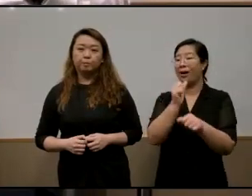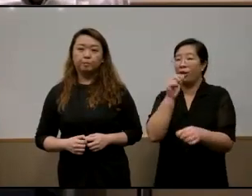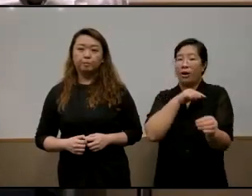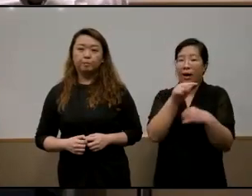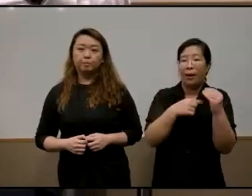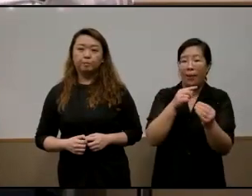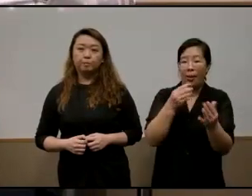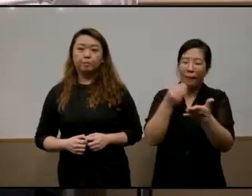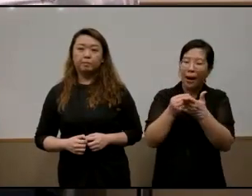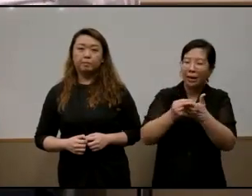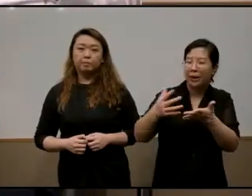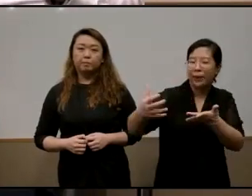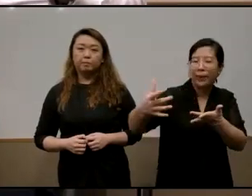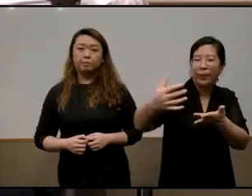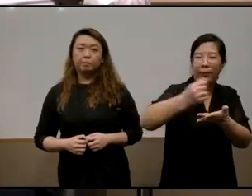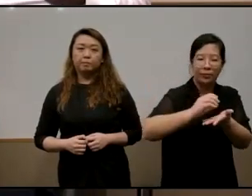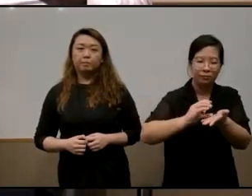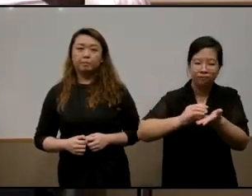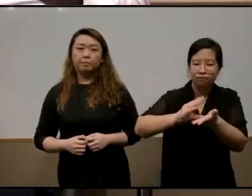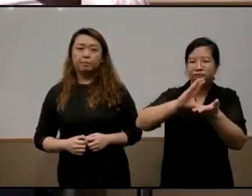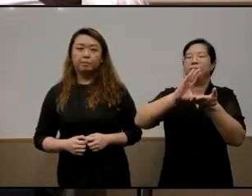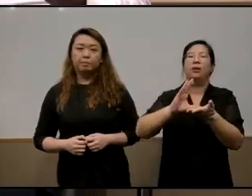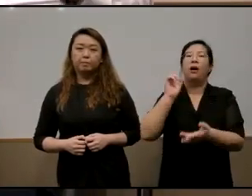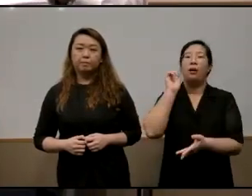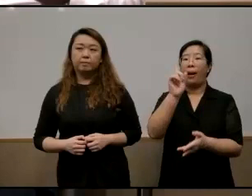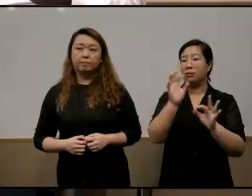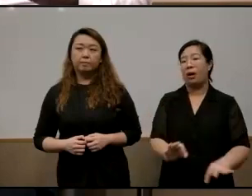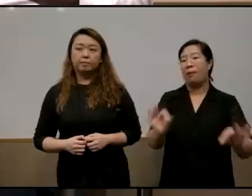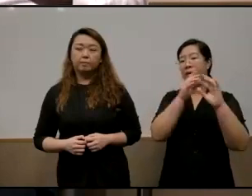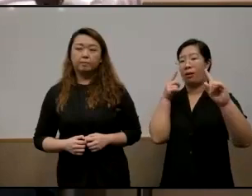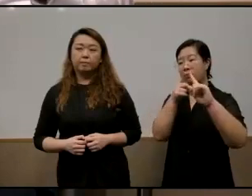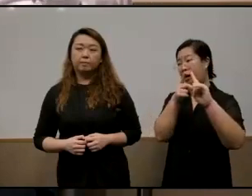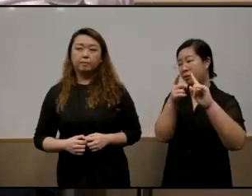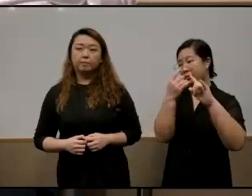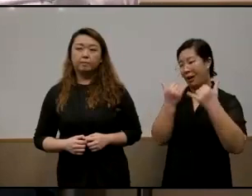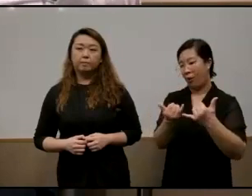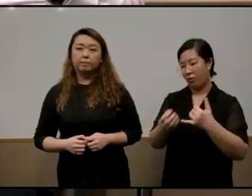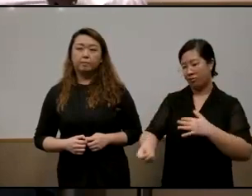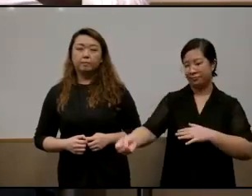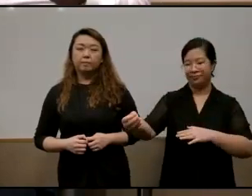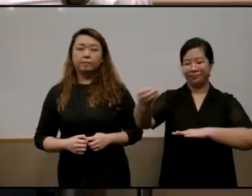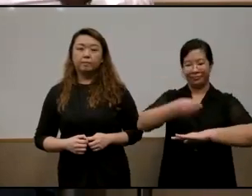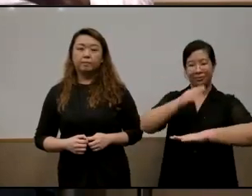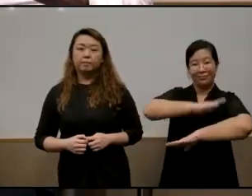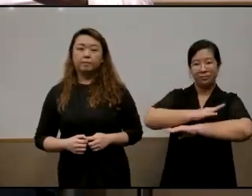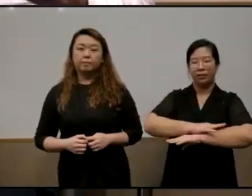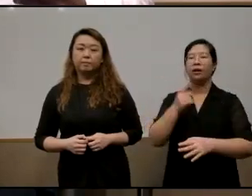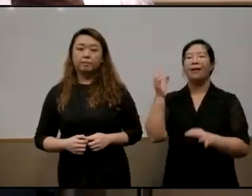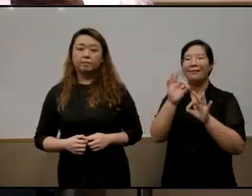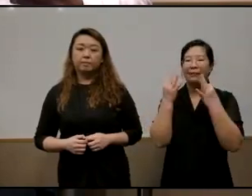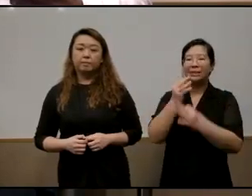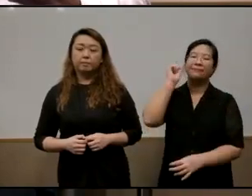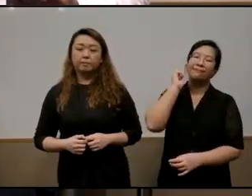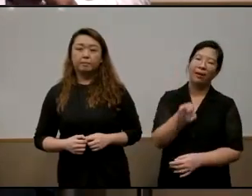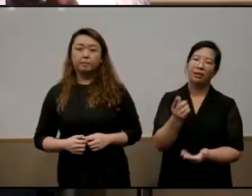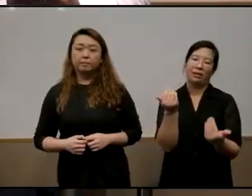accumulation you know but i think the important point that we can bring to the discussion is uh families do need to